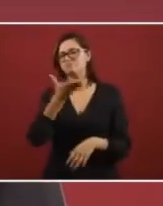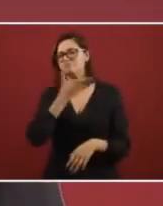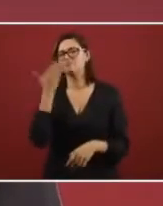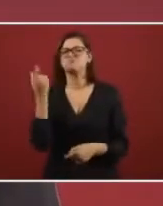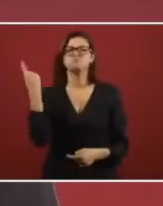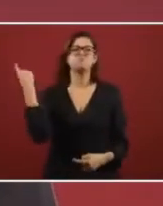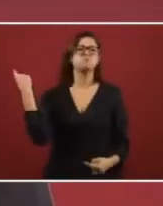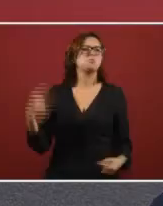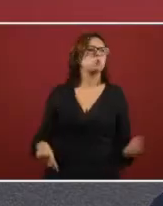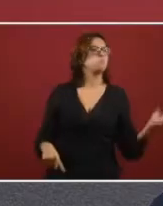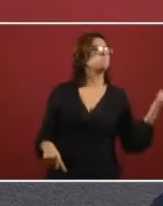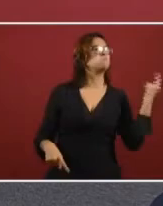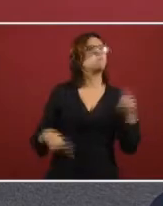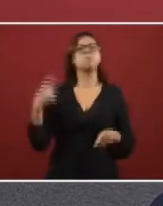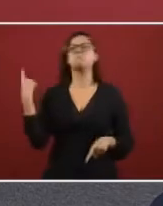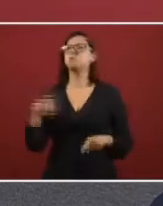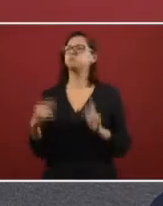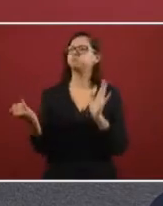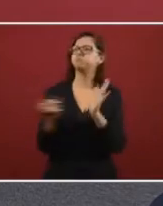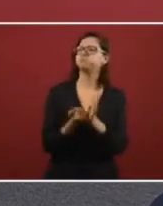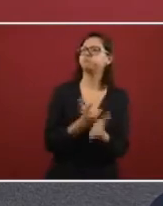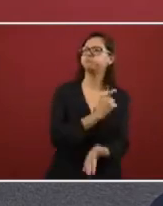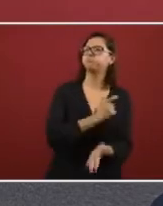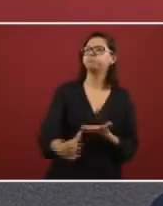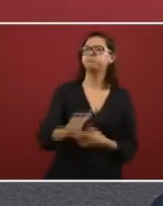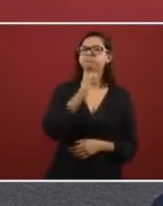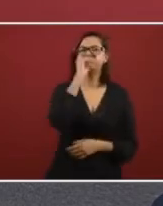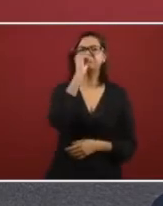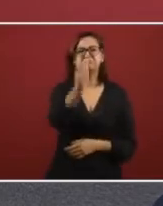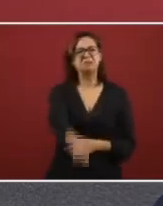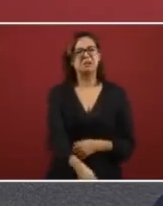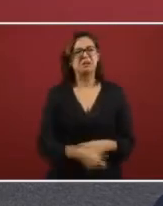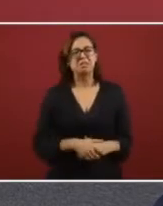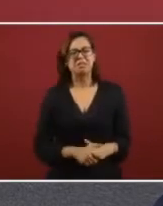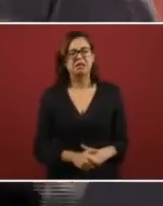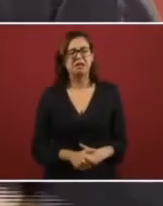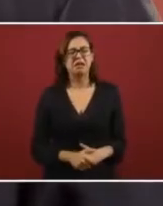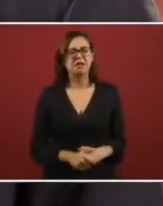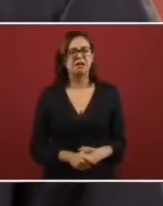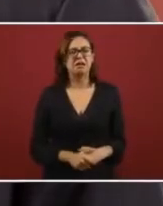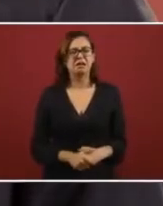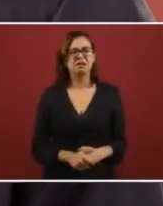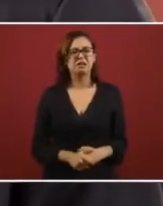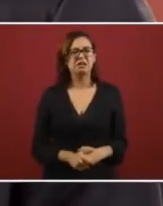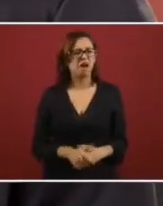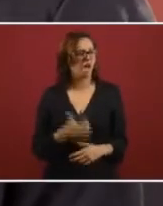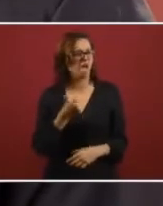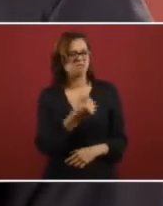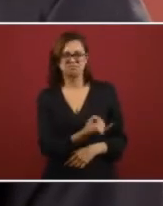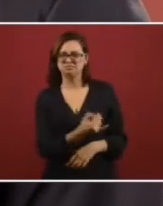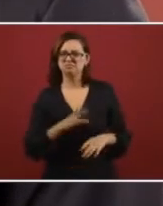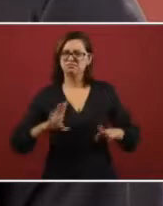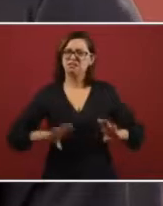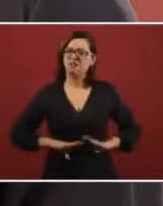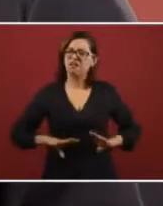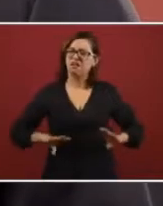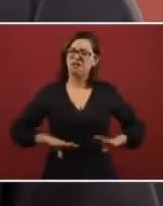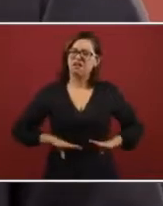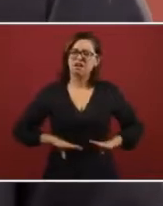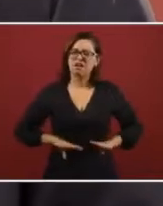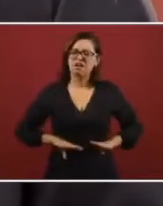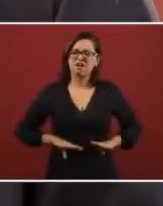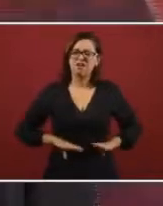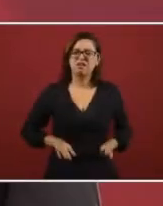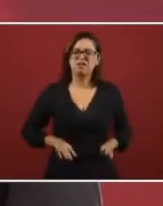They were used to not paying taxes and controlling. And still,